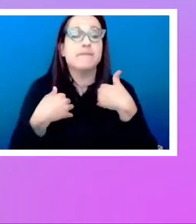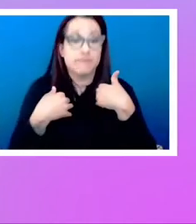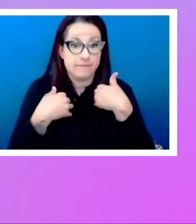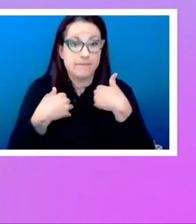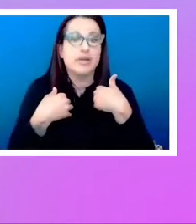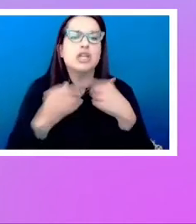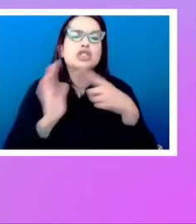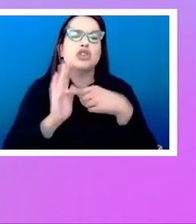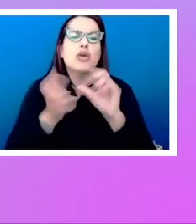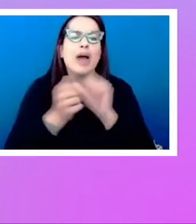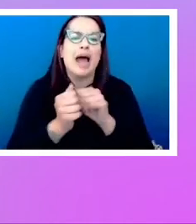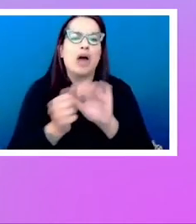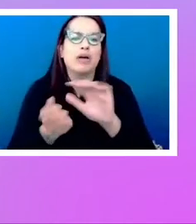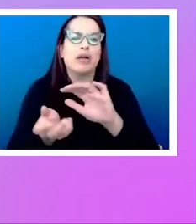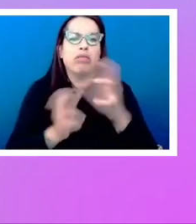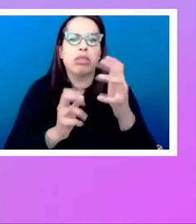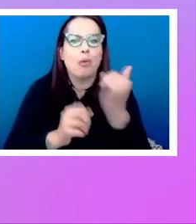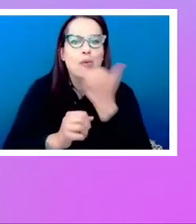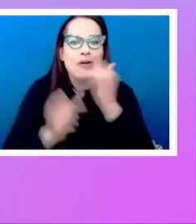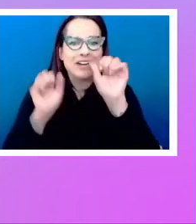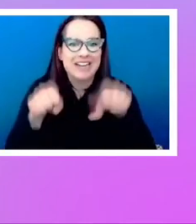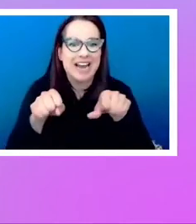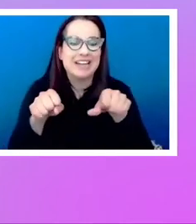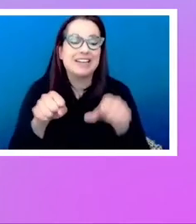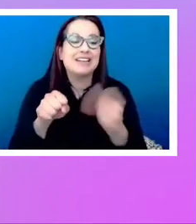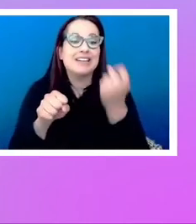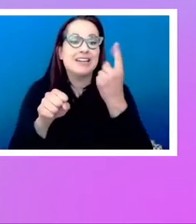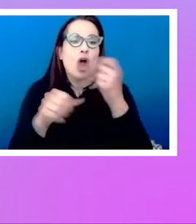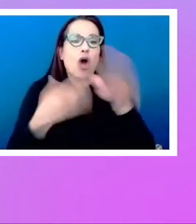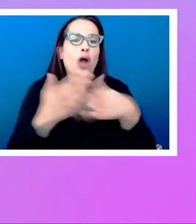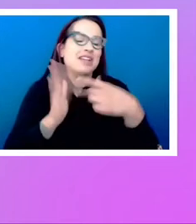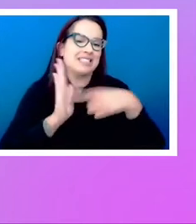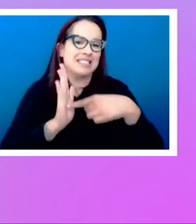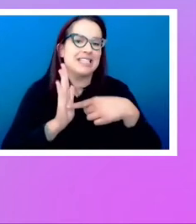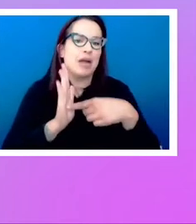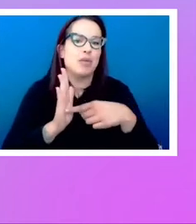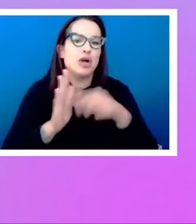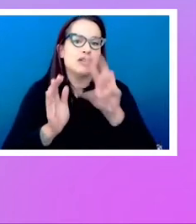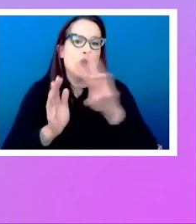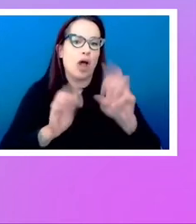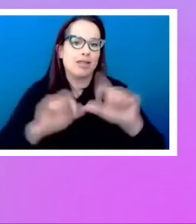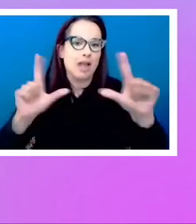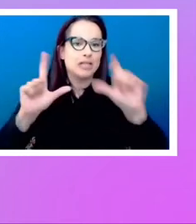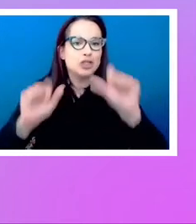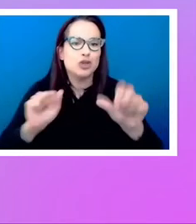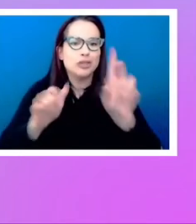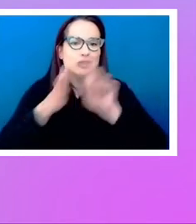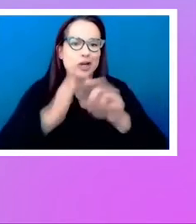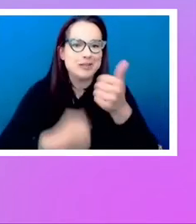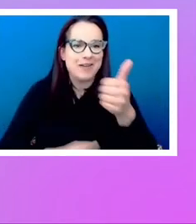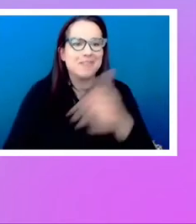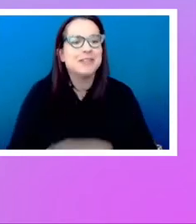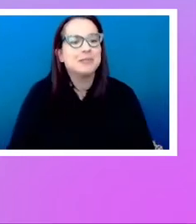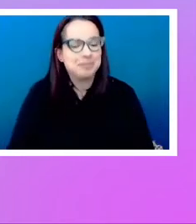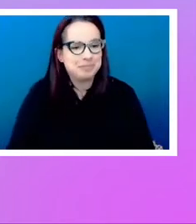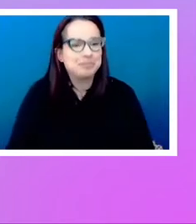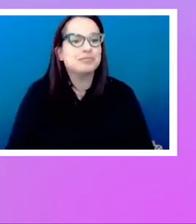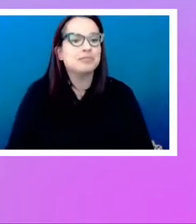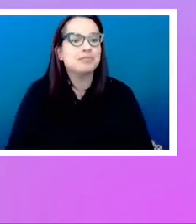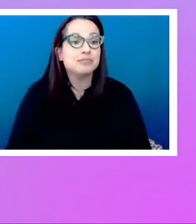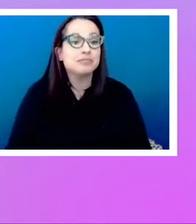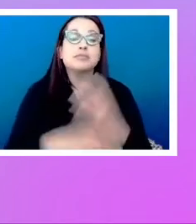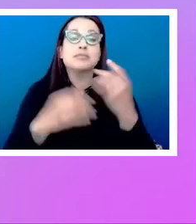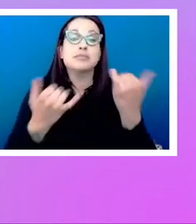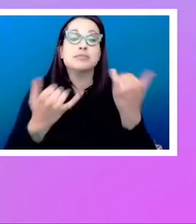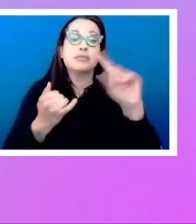go wrong. Again, as I say, all of these are online. So you can go and tab around them yourself and see what it feels like. So here's my